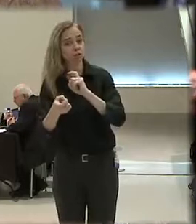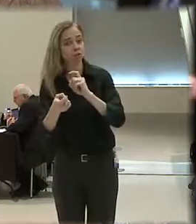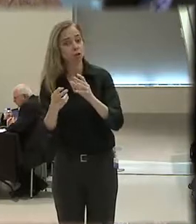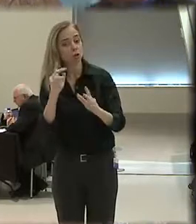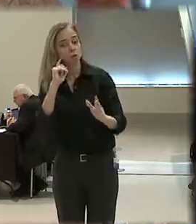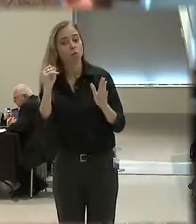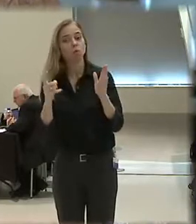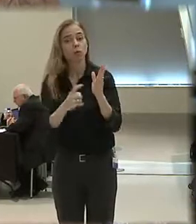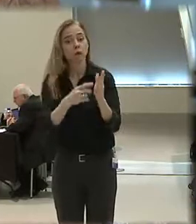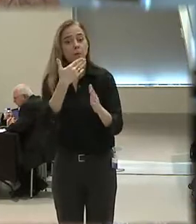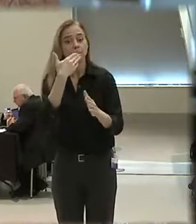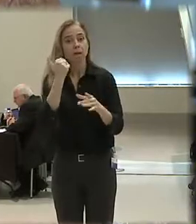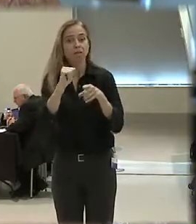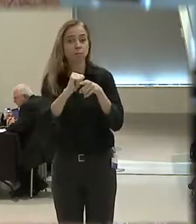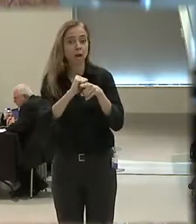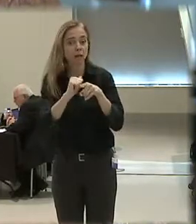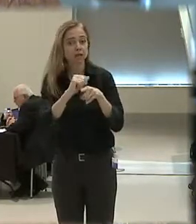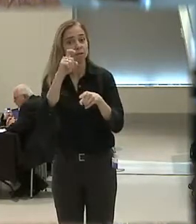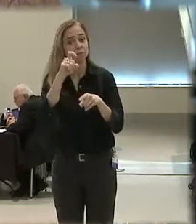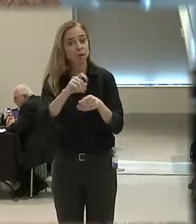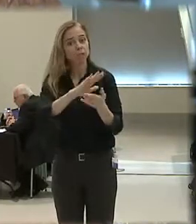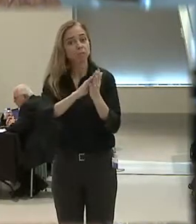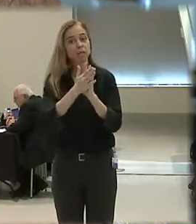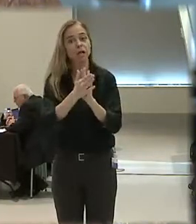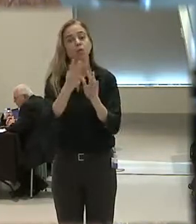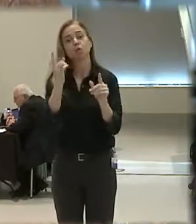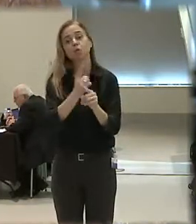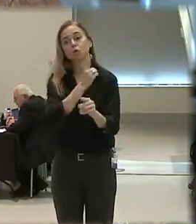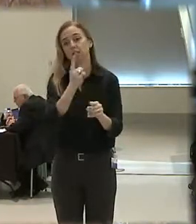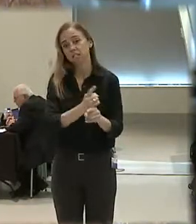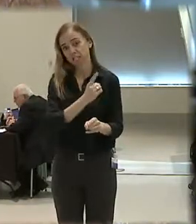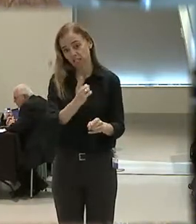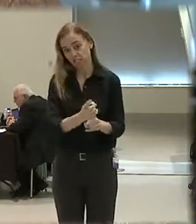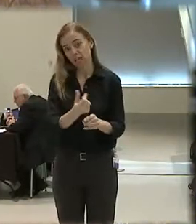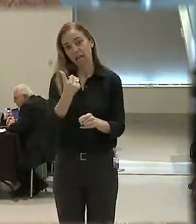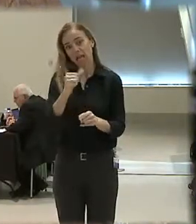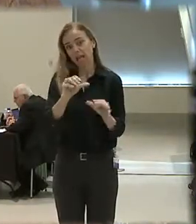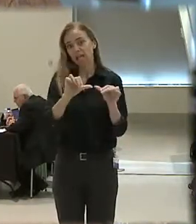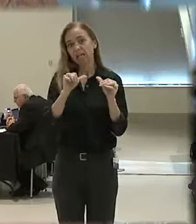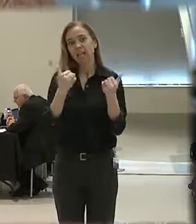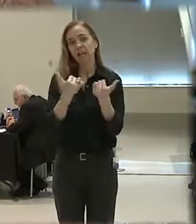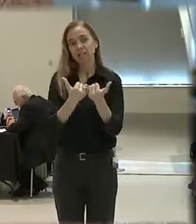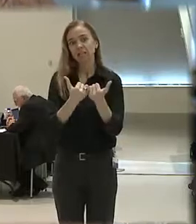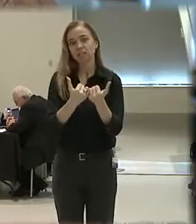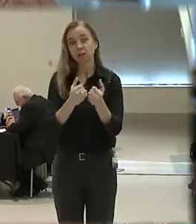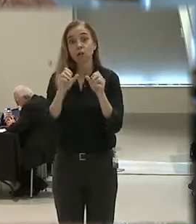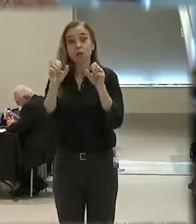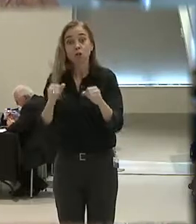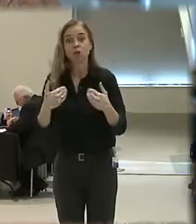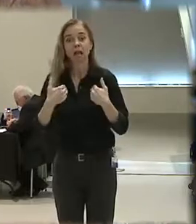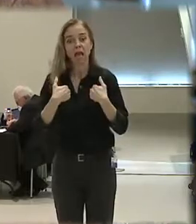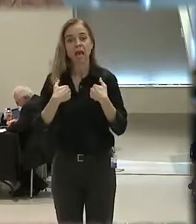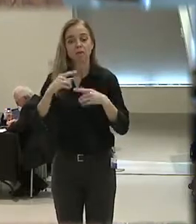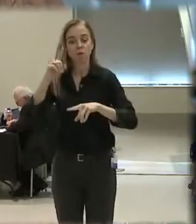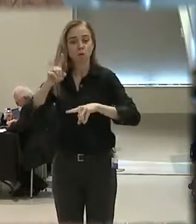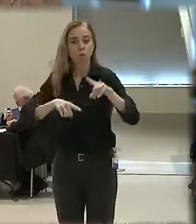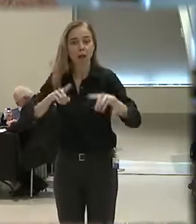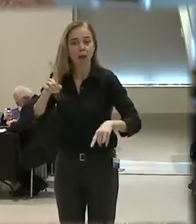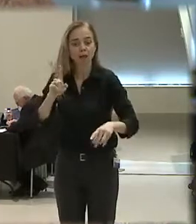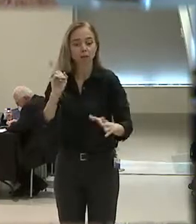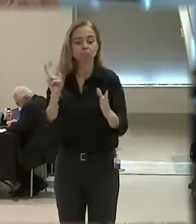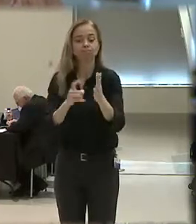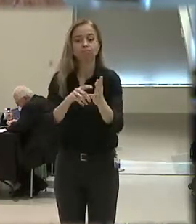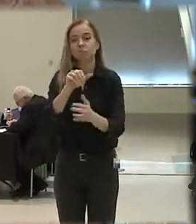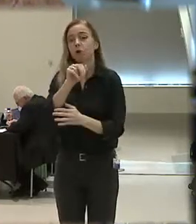recognition that best practices need to become routine because any agency would be subject to random audit. The